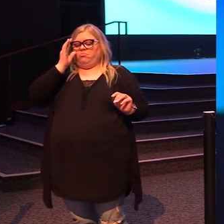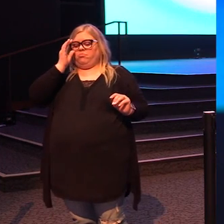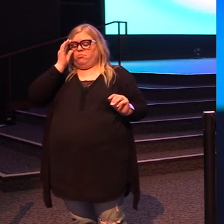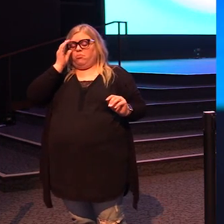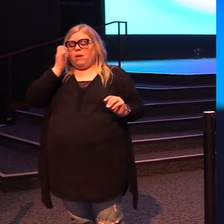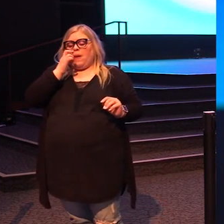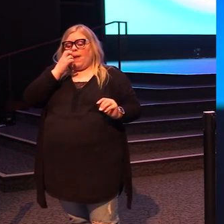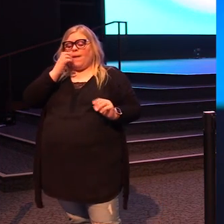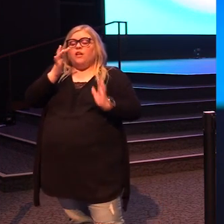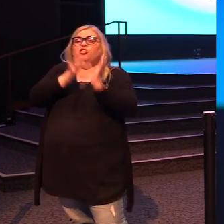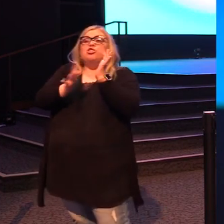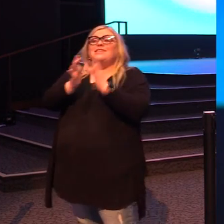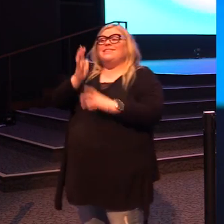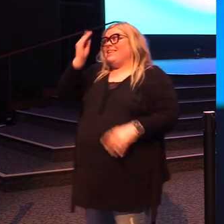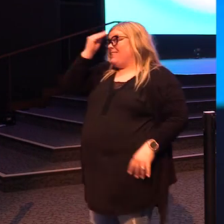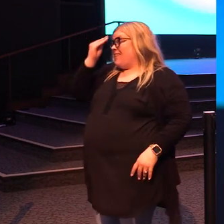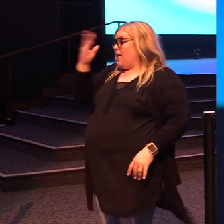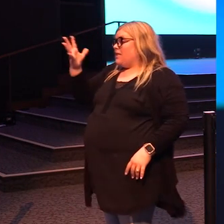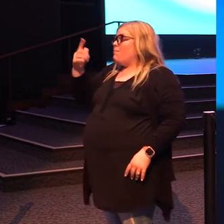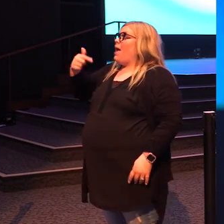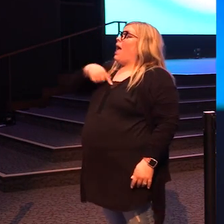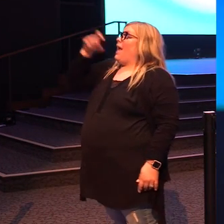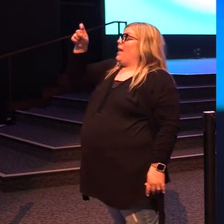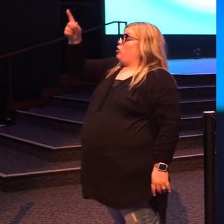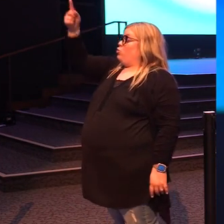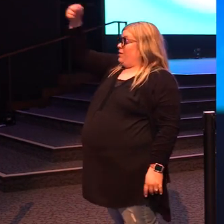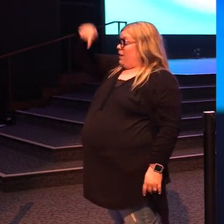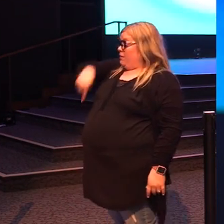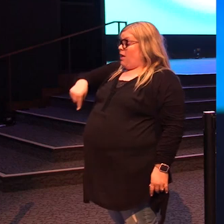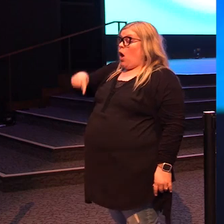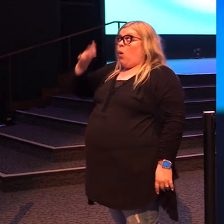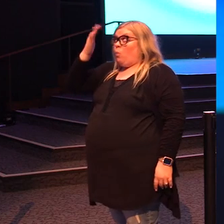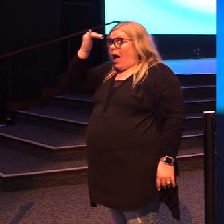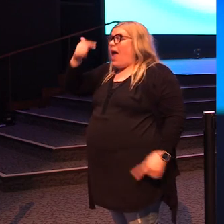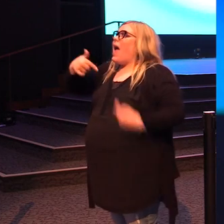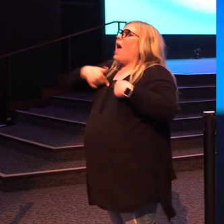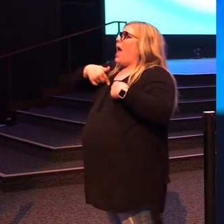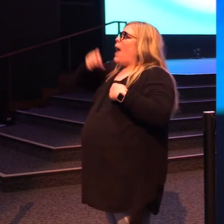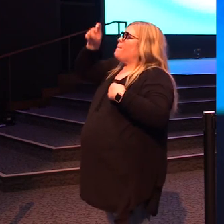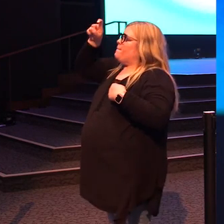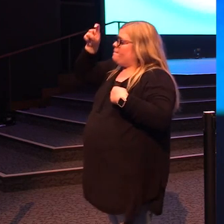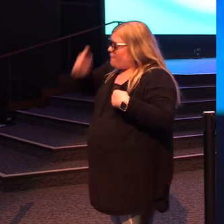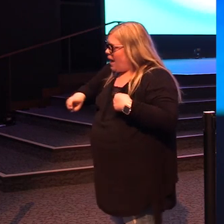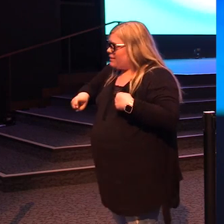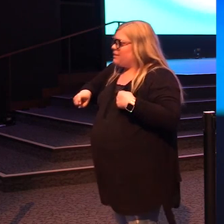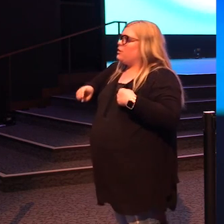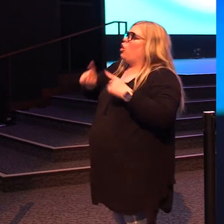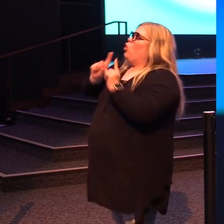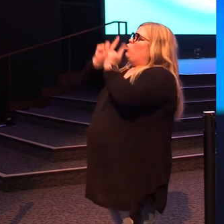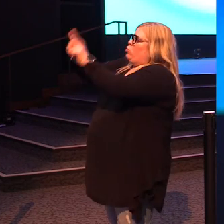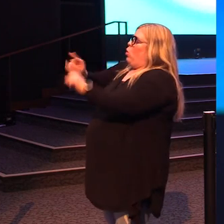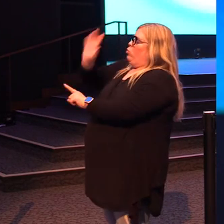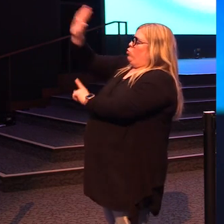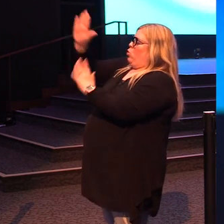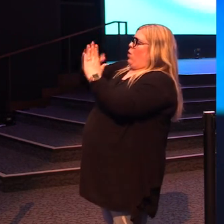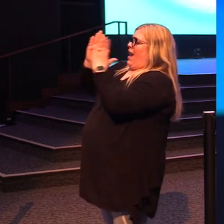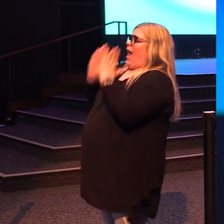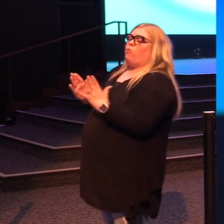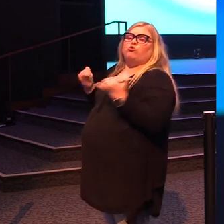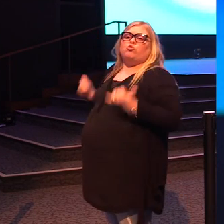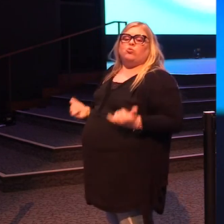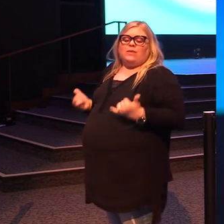Because Jesus says to him, I need you to come down. Why? Because I must stay at your house